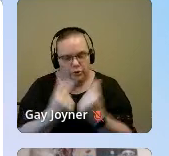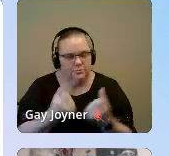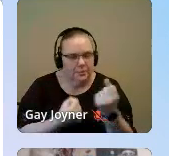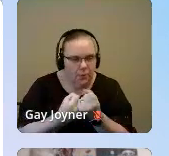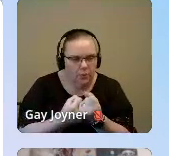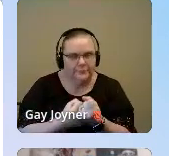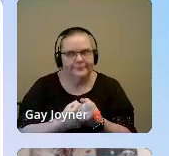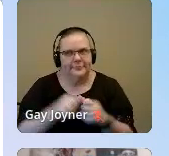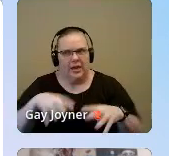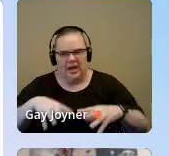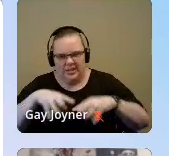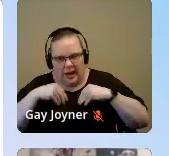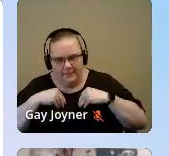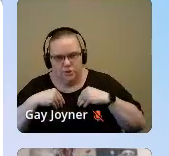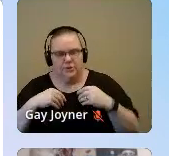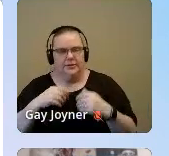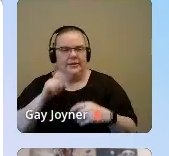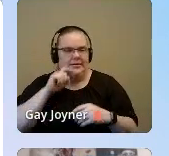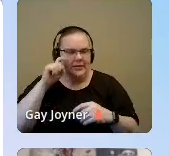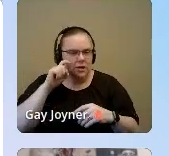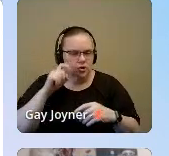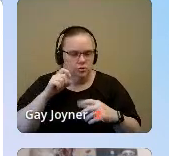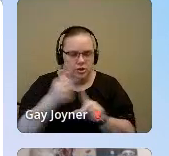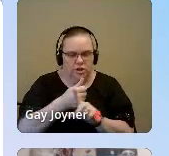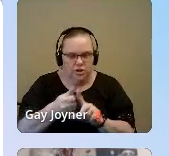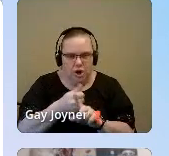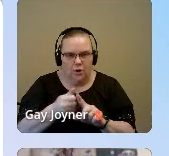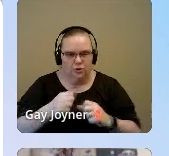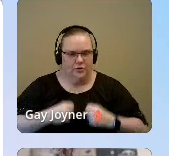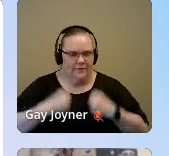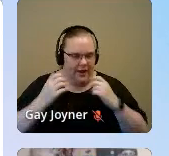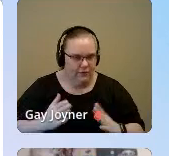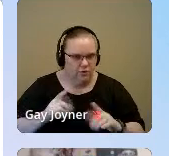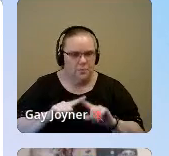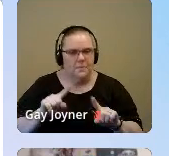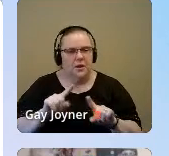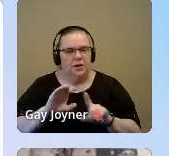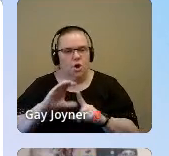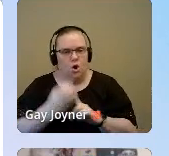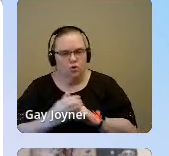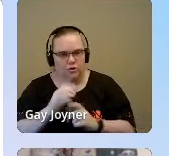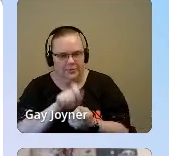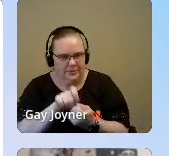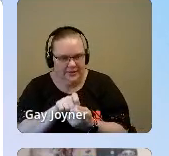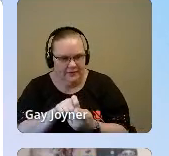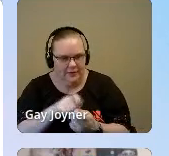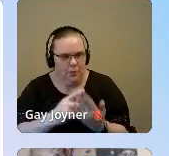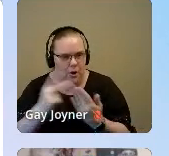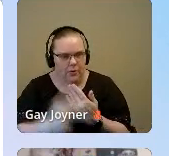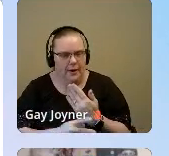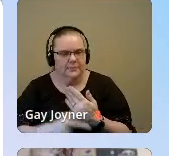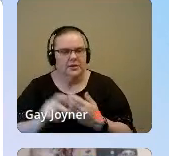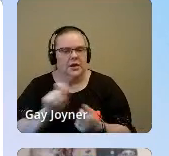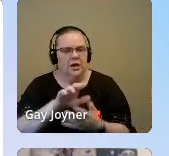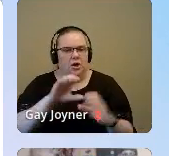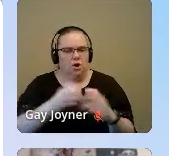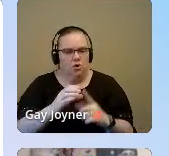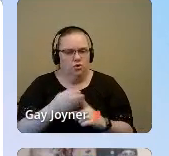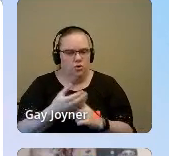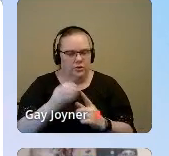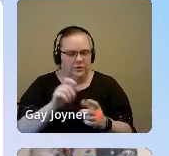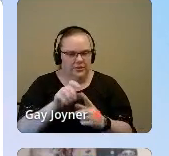sexual assault survivors, culturally specific practices or culturally specific programs, meditation, prayer, spirituality,